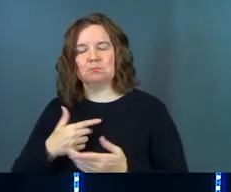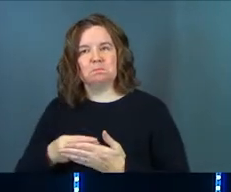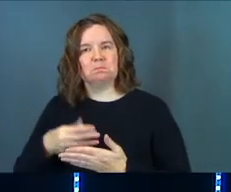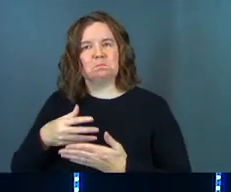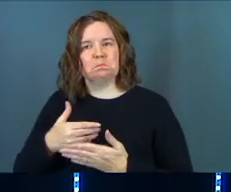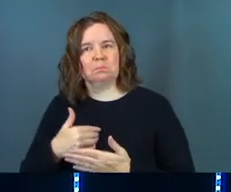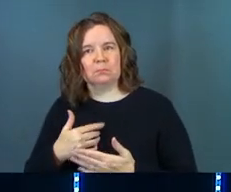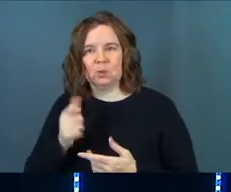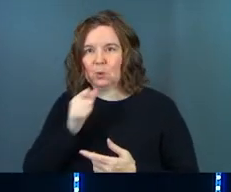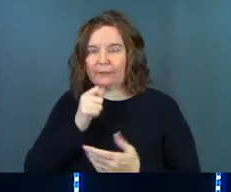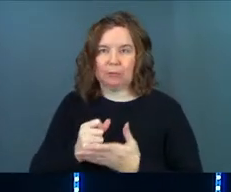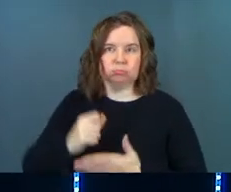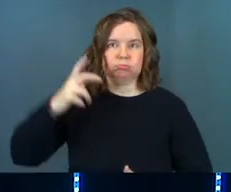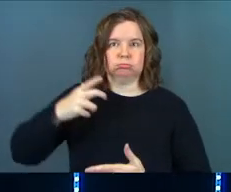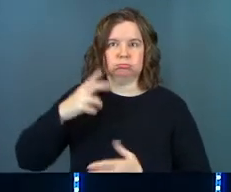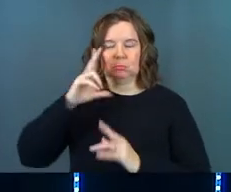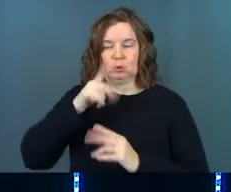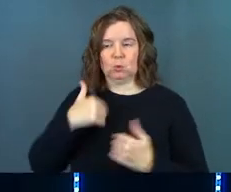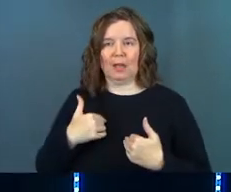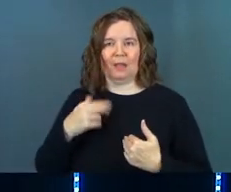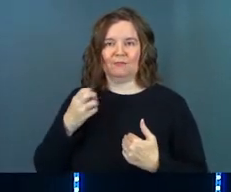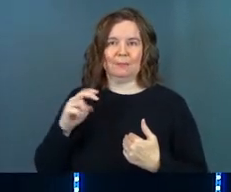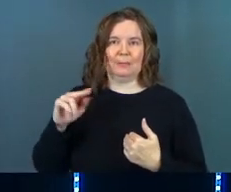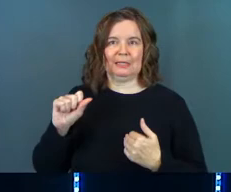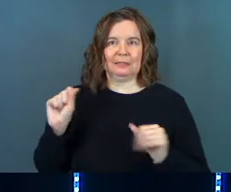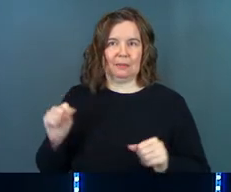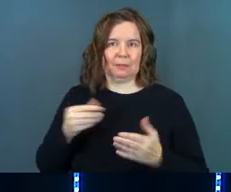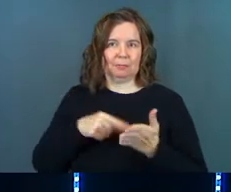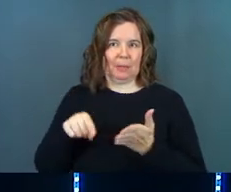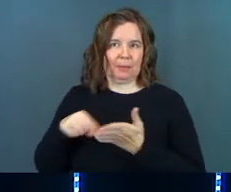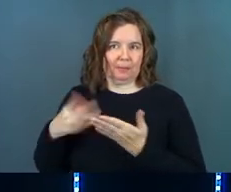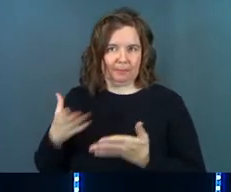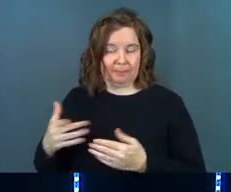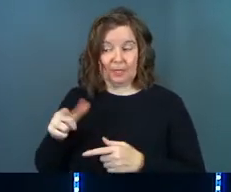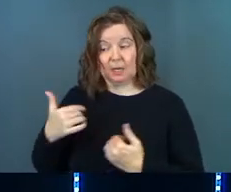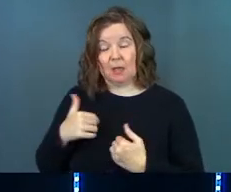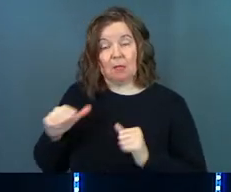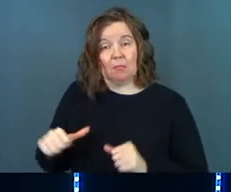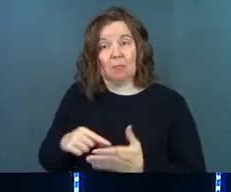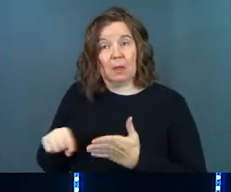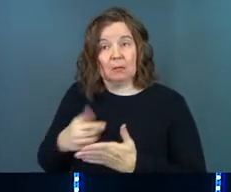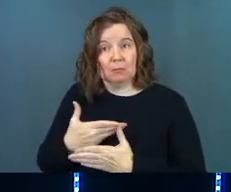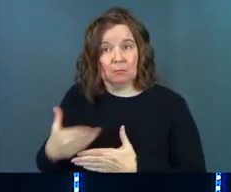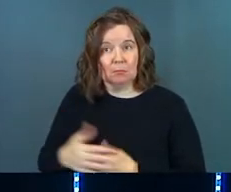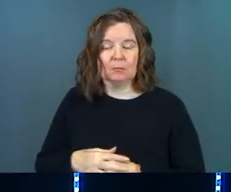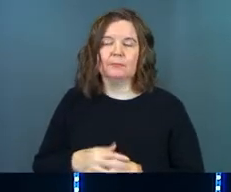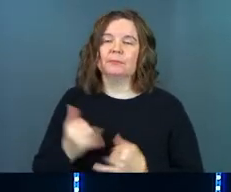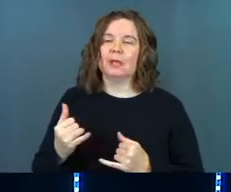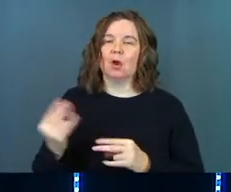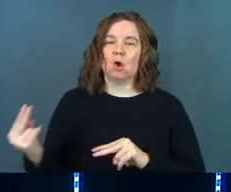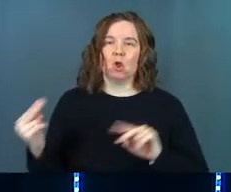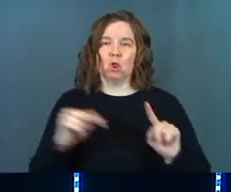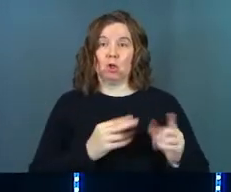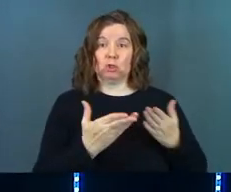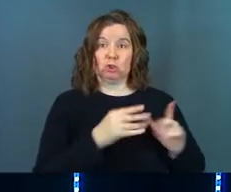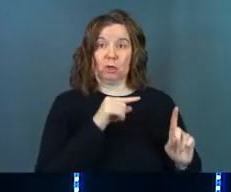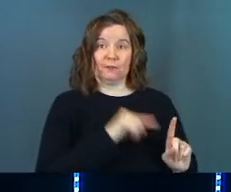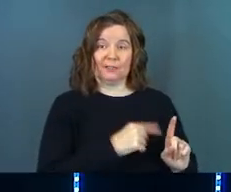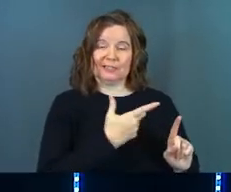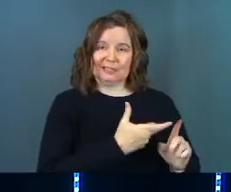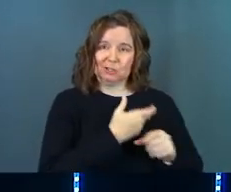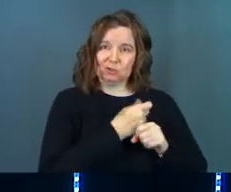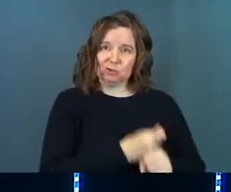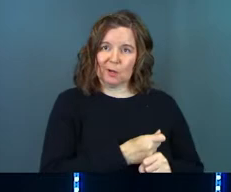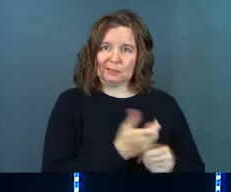You don't have to be wealthy and privileged in order to have means. And he has means. Now, look at the servant. The servant is a